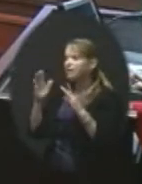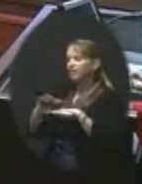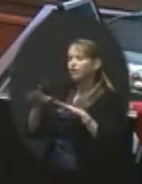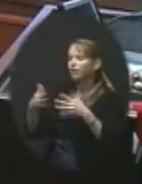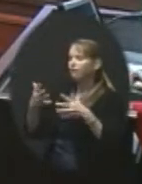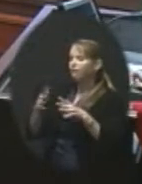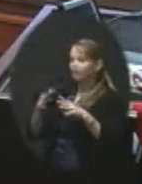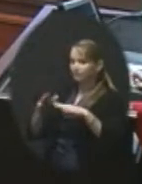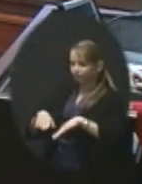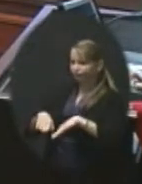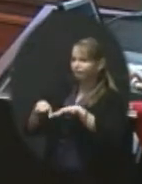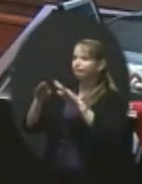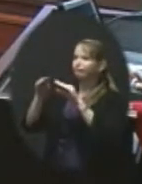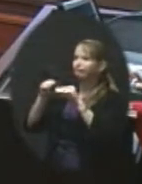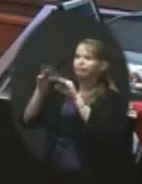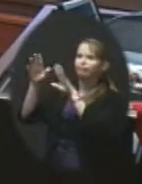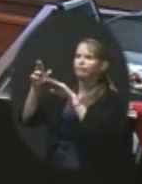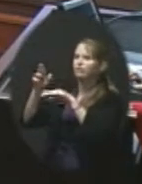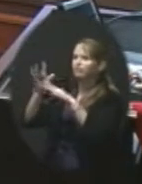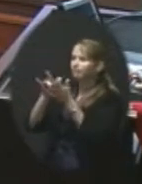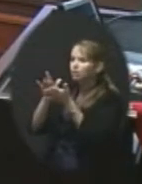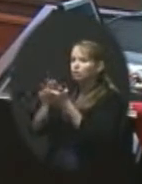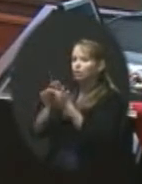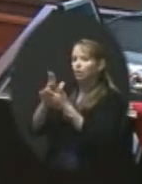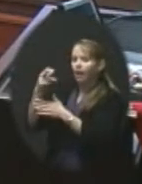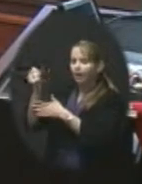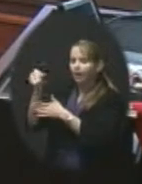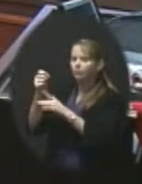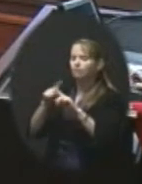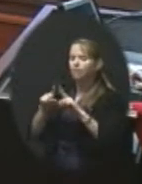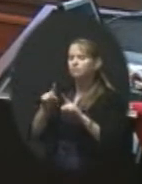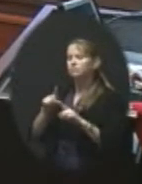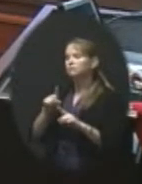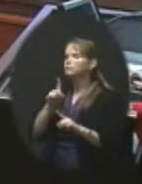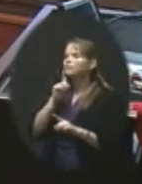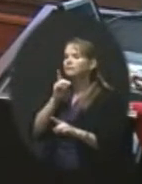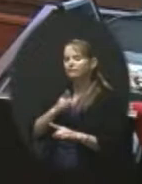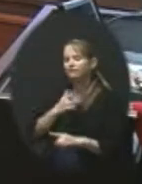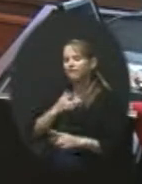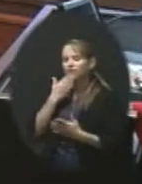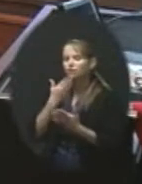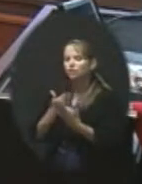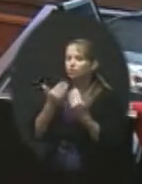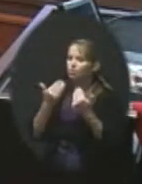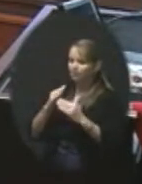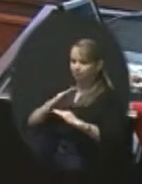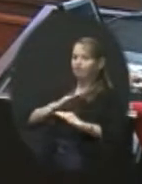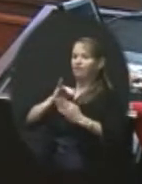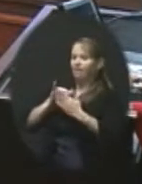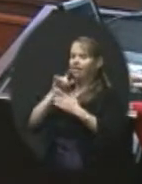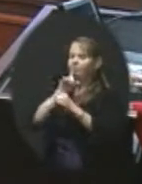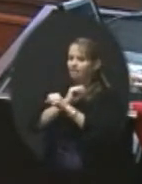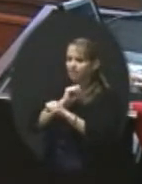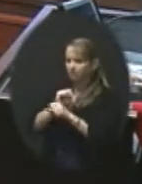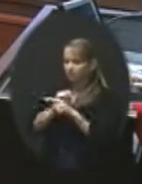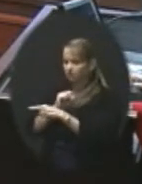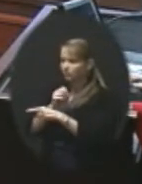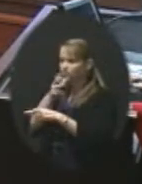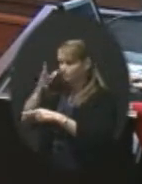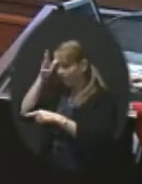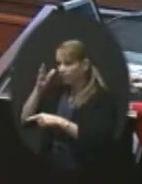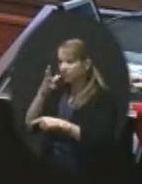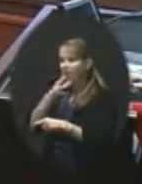either high school or middle school. But it feels really good to be able to make that commitment to those parents. And to the parents that are